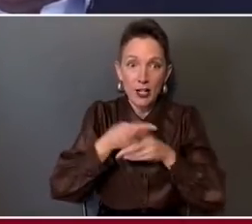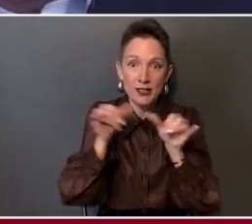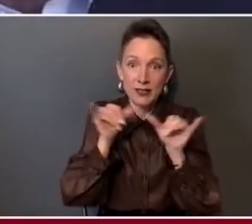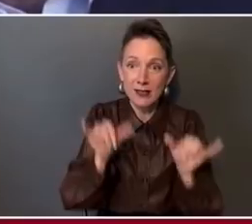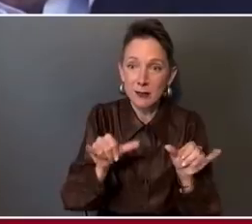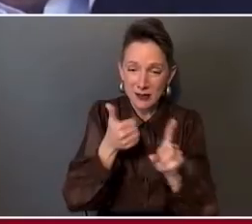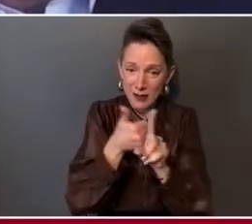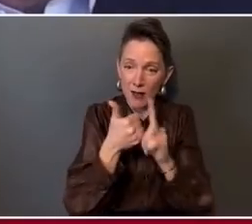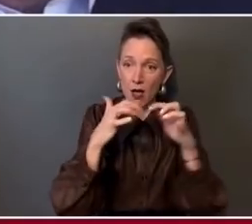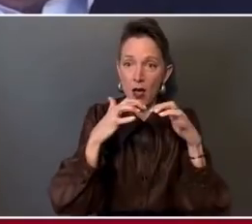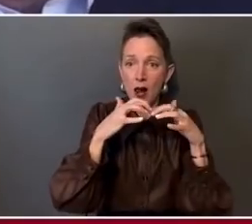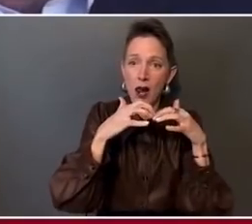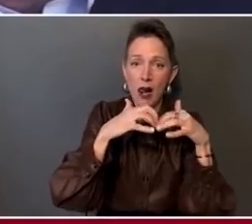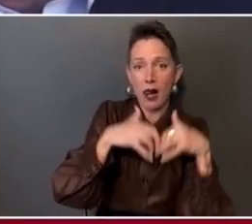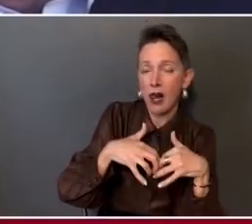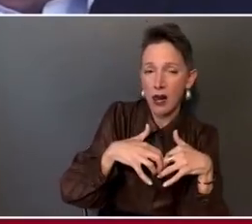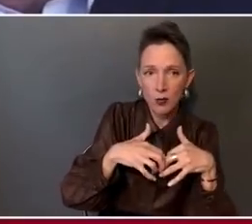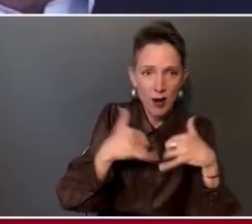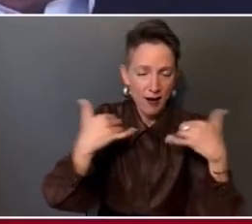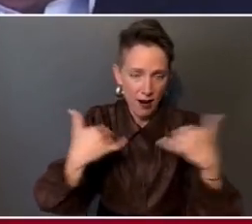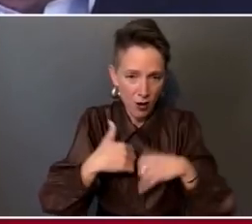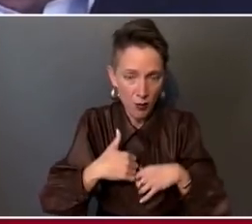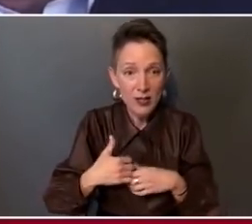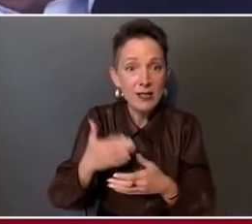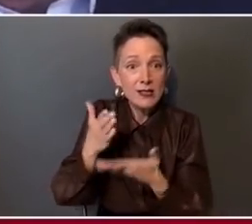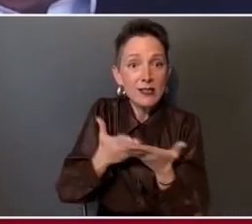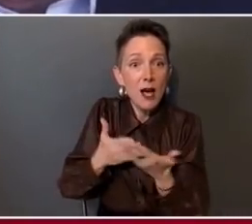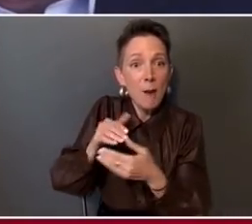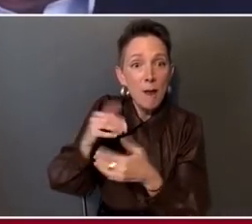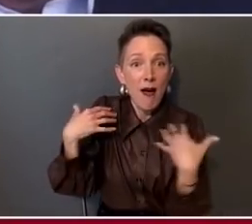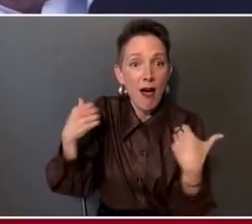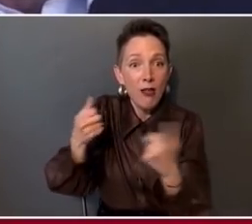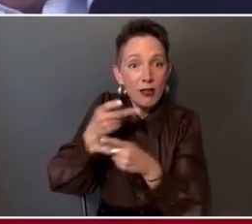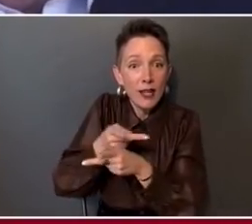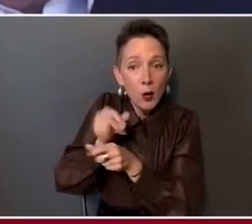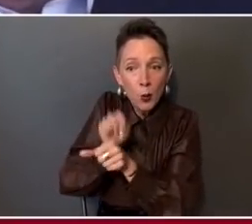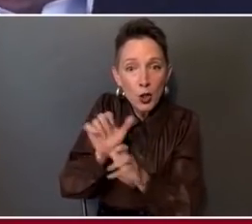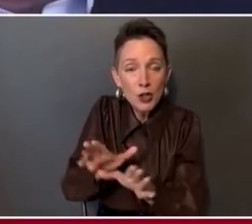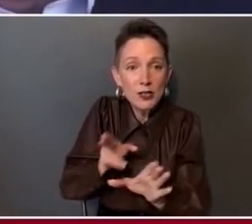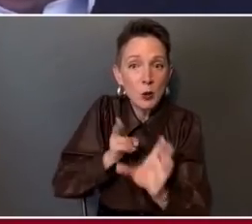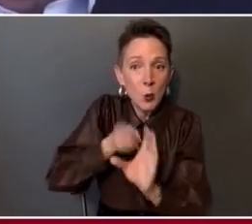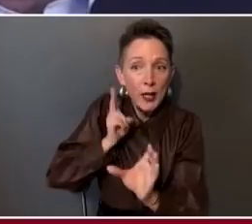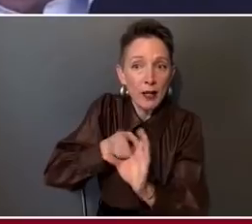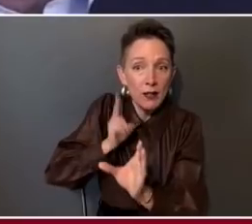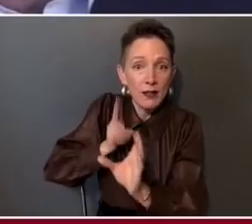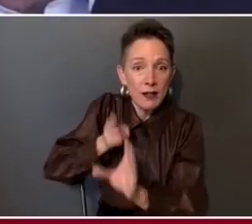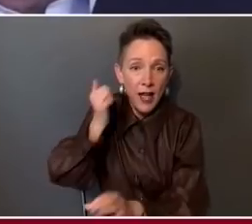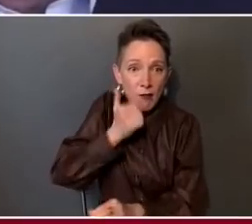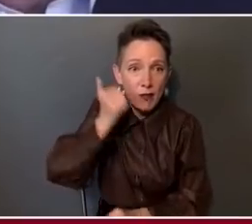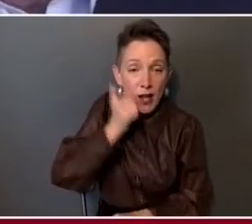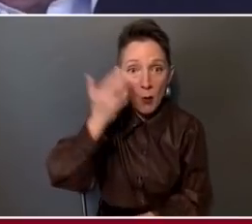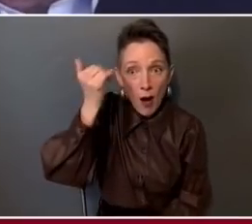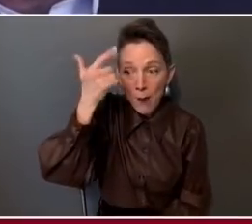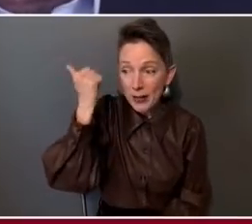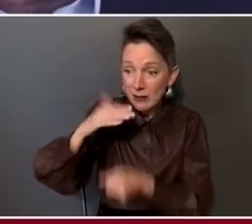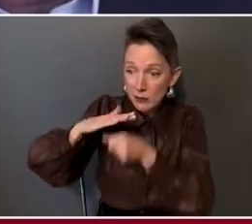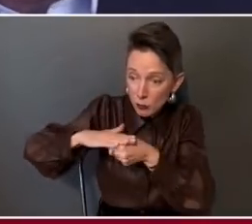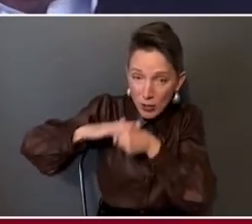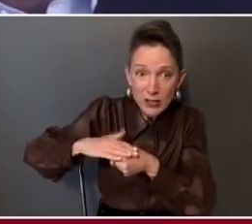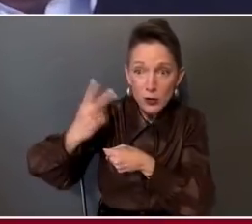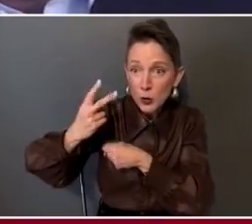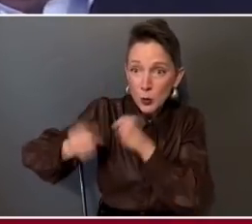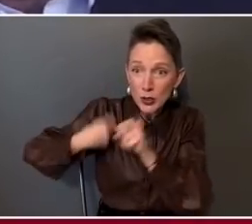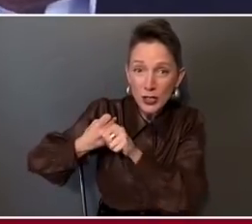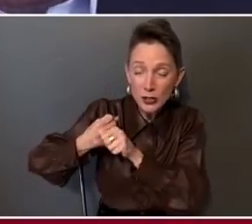breaking. We've got health care workers who are quitting their job daily, because finally, after two years, the stress is so dramatic,